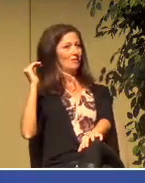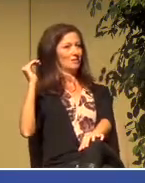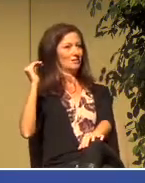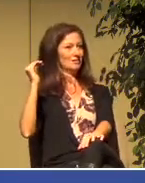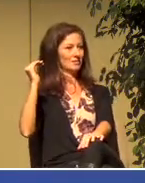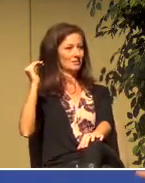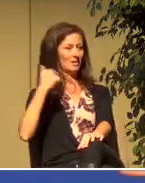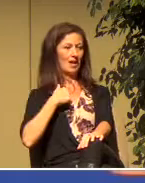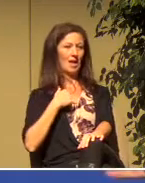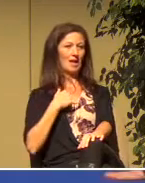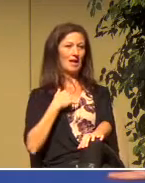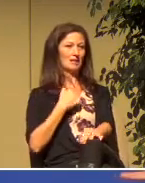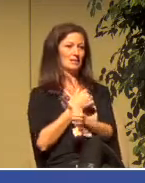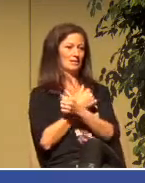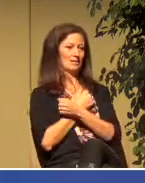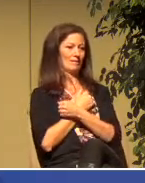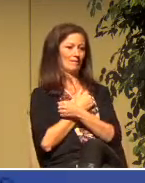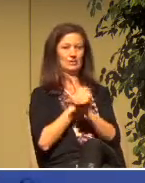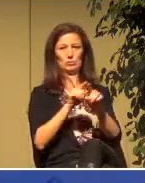and I love you